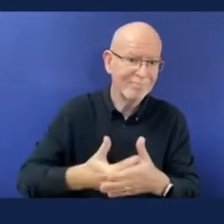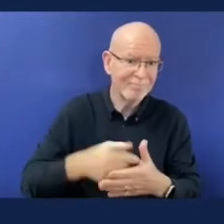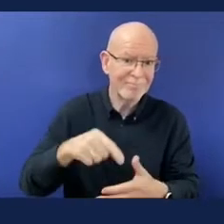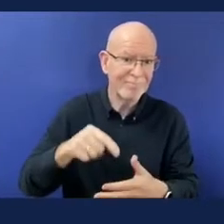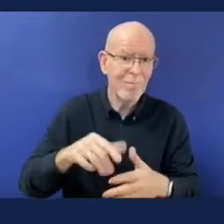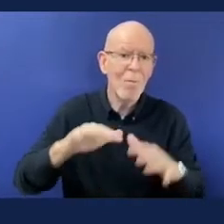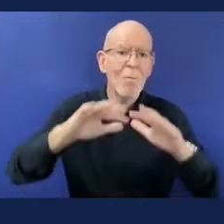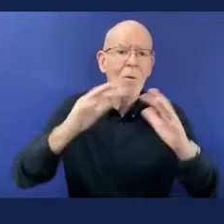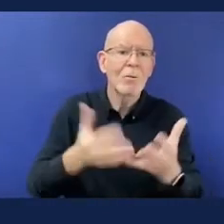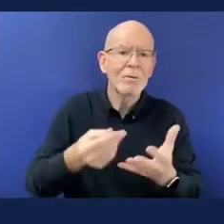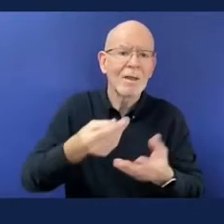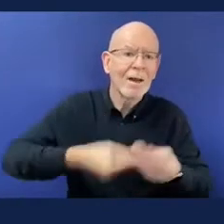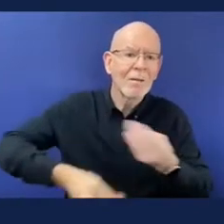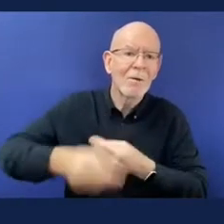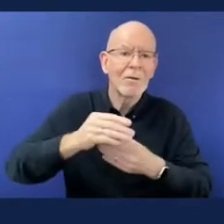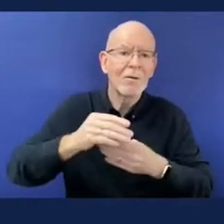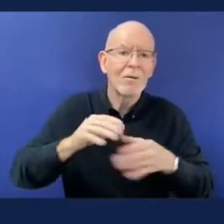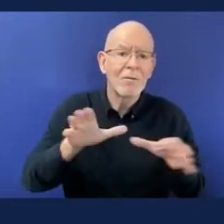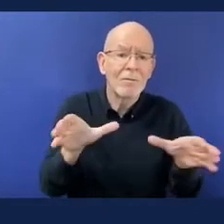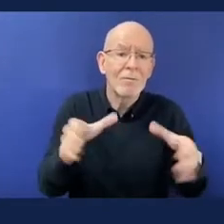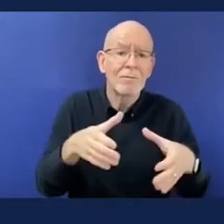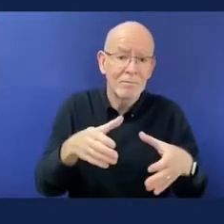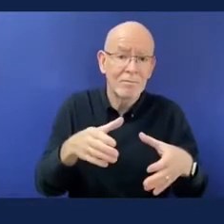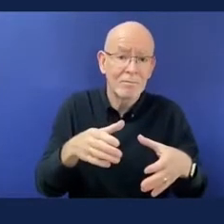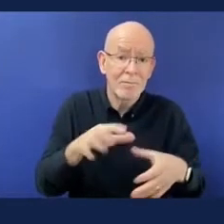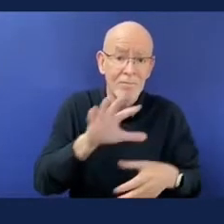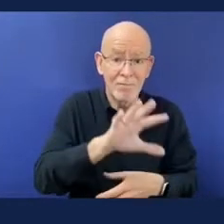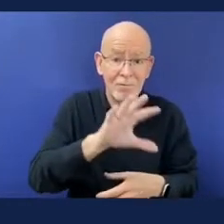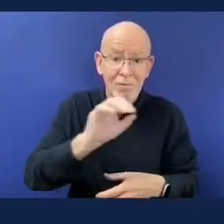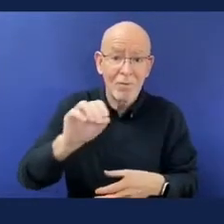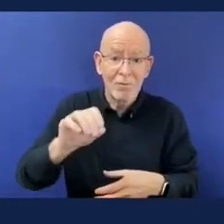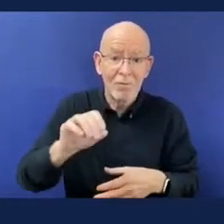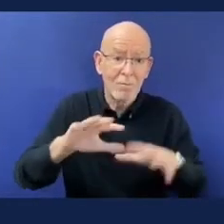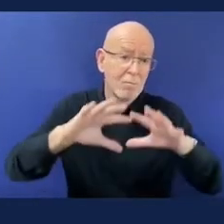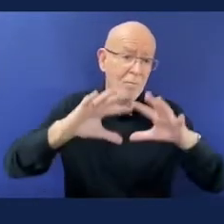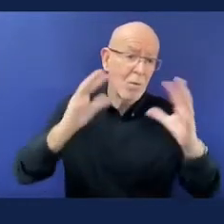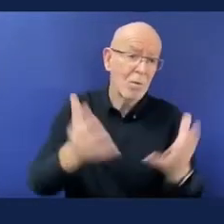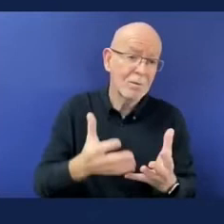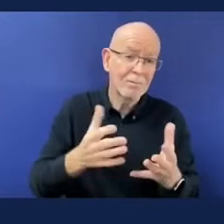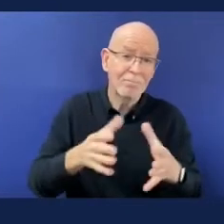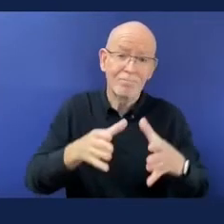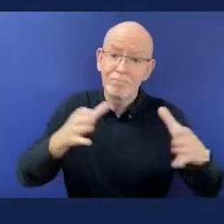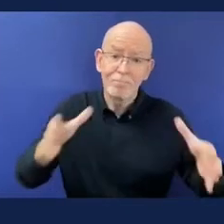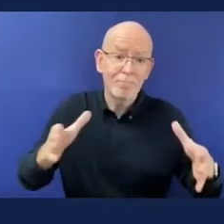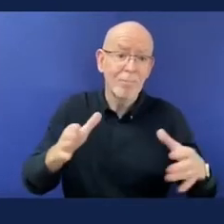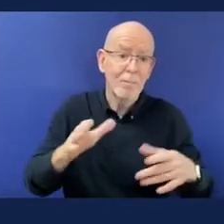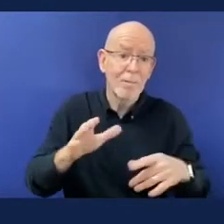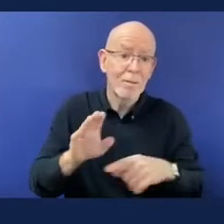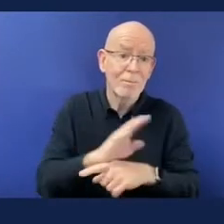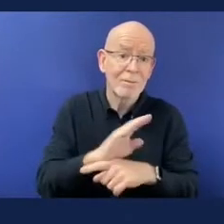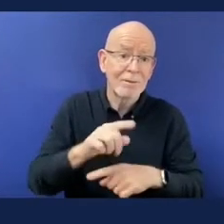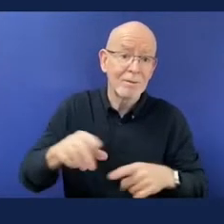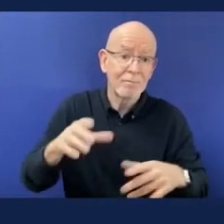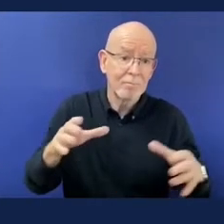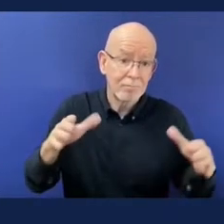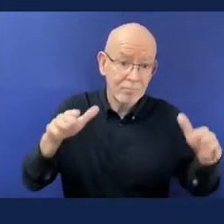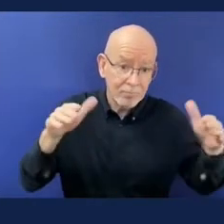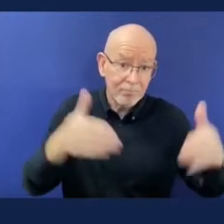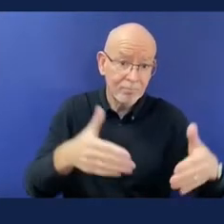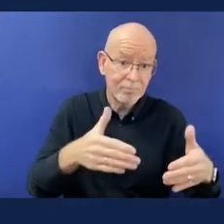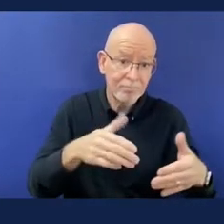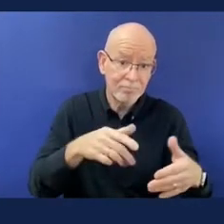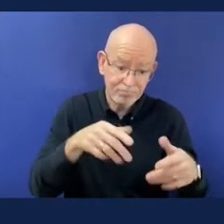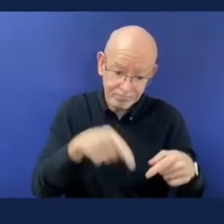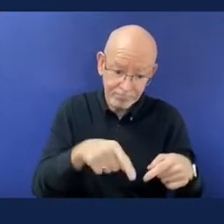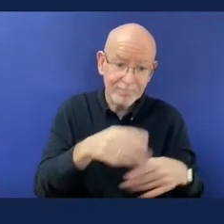UN Human Rights and then fundamental to change we knew was going to be assistive technology so we brought in many organisations regarding